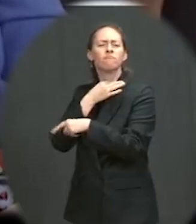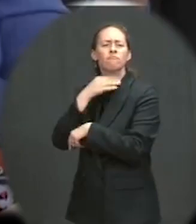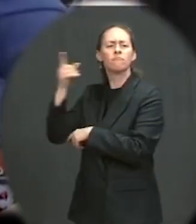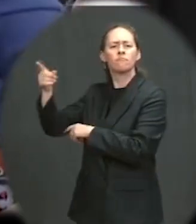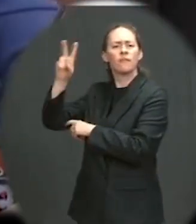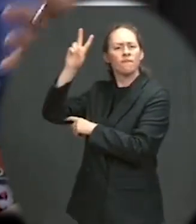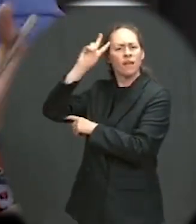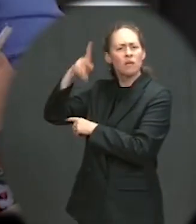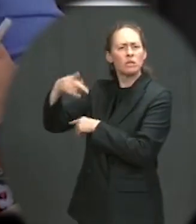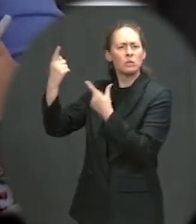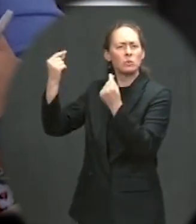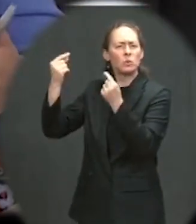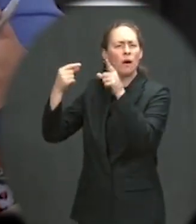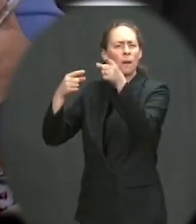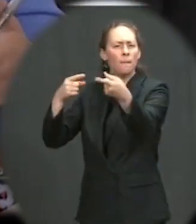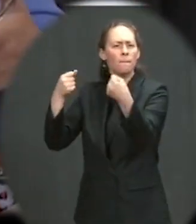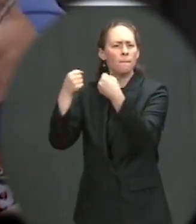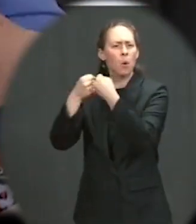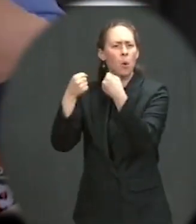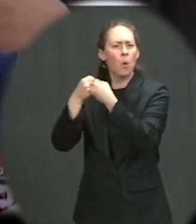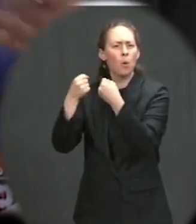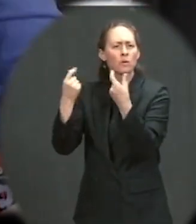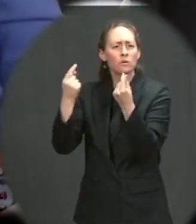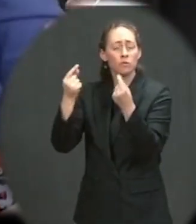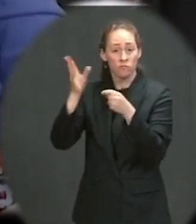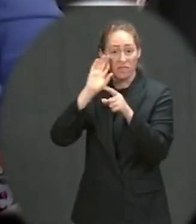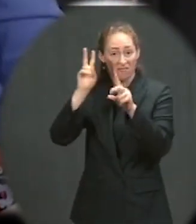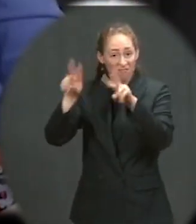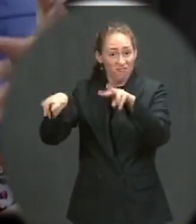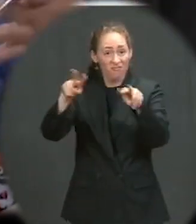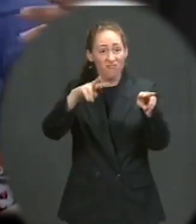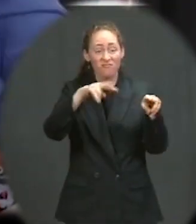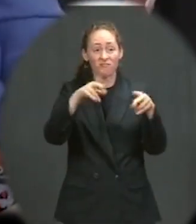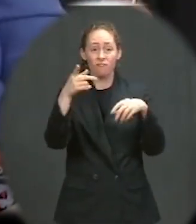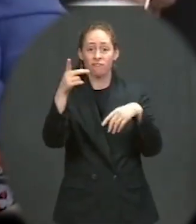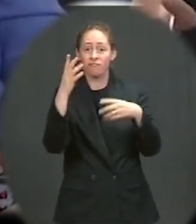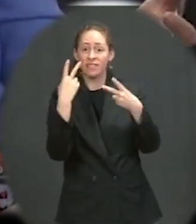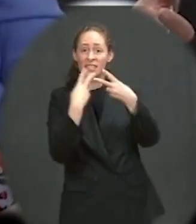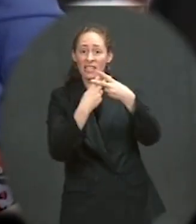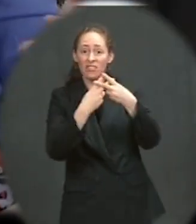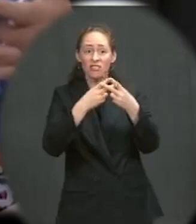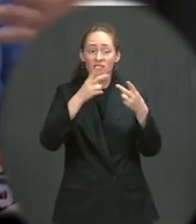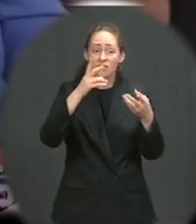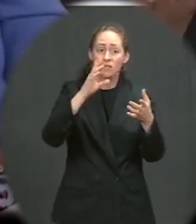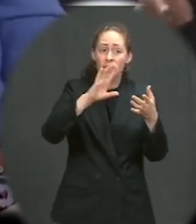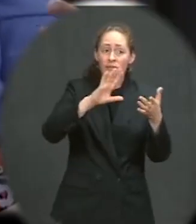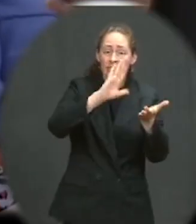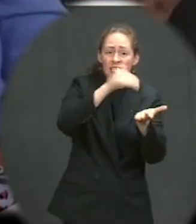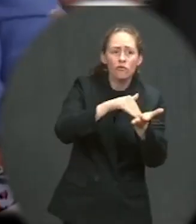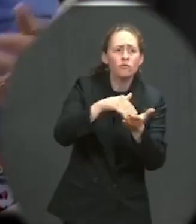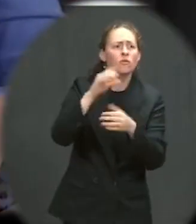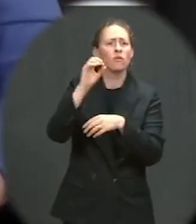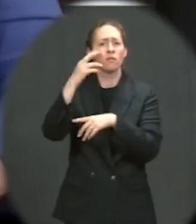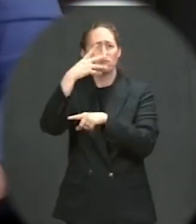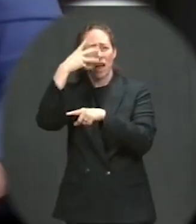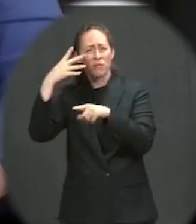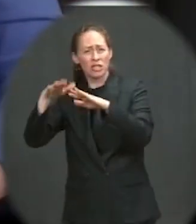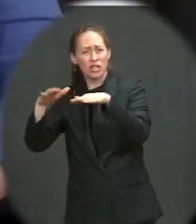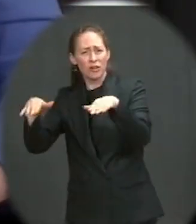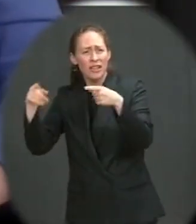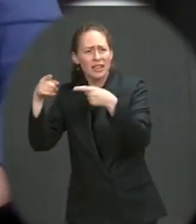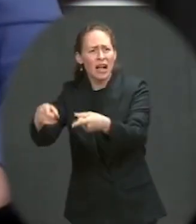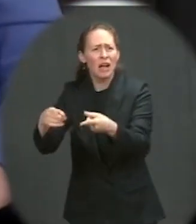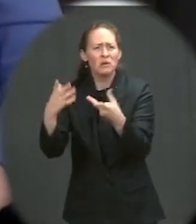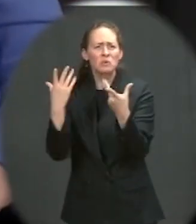center or a facility for migrant children? And how much access will the press have to whatever sites she tours